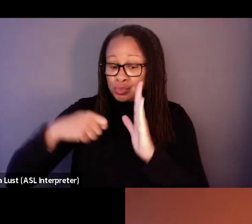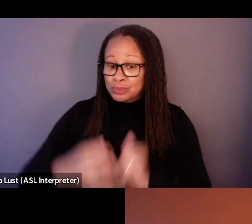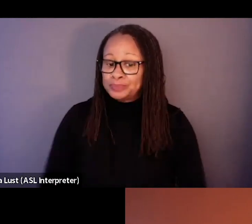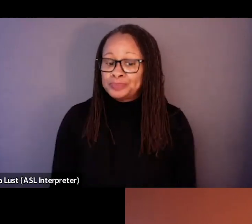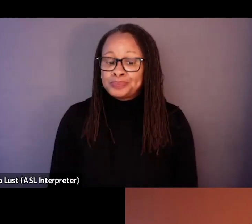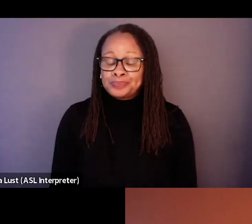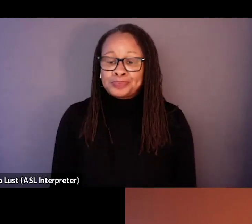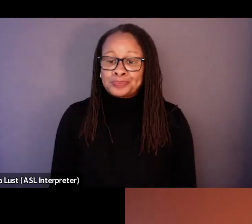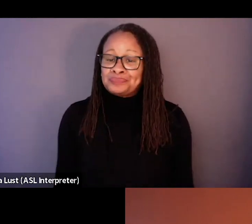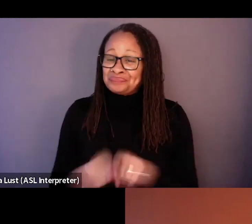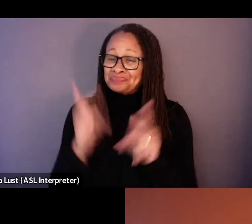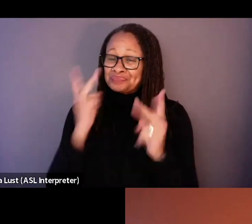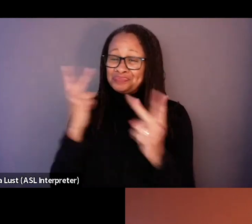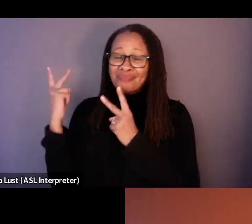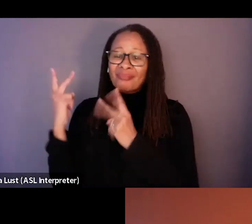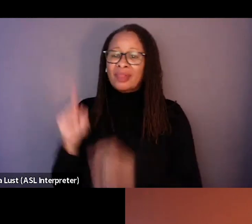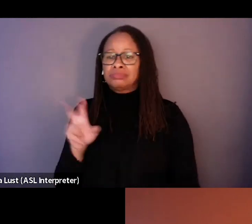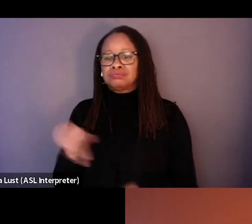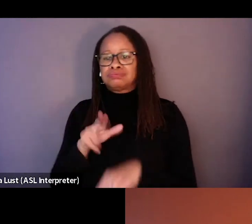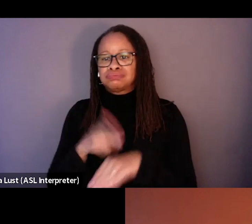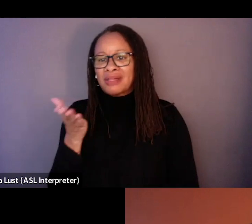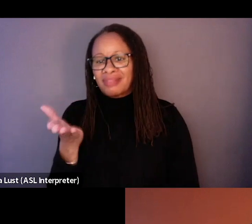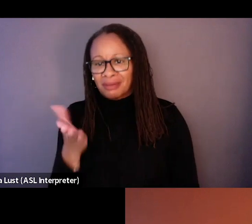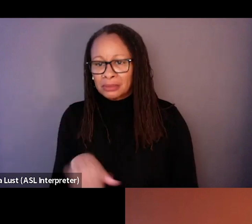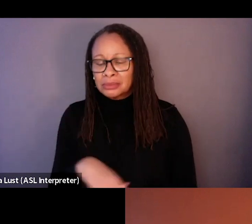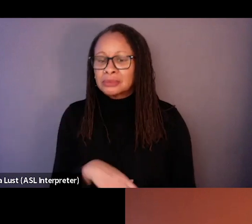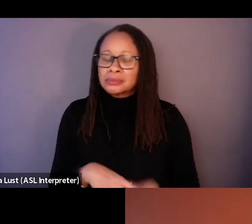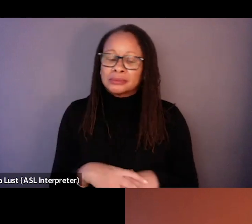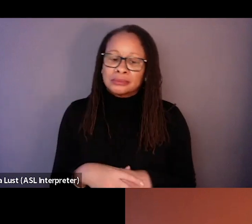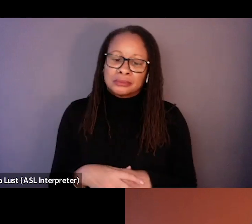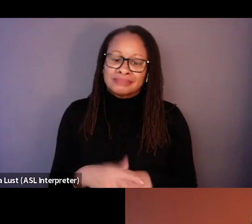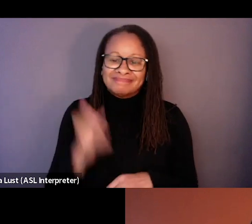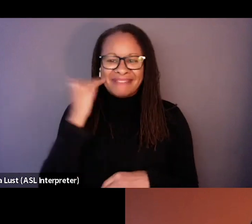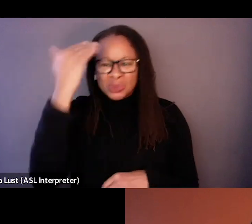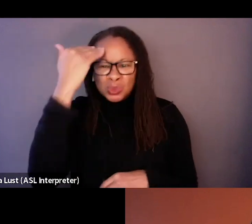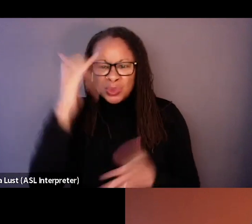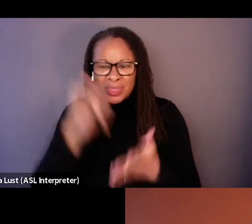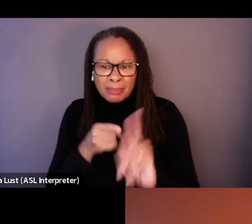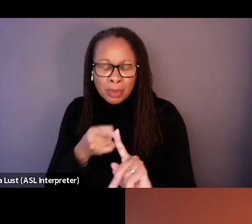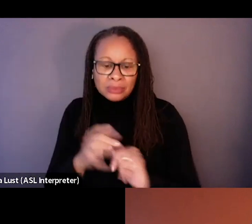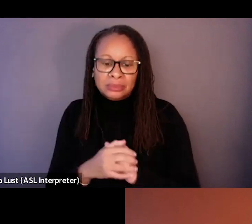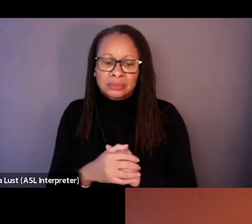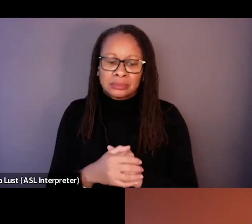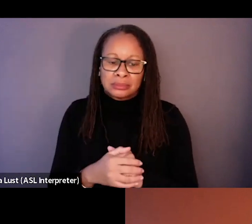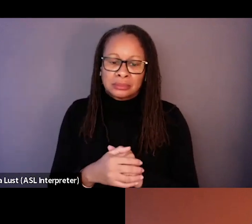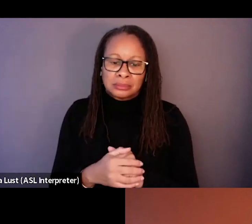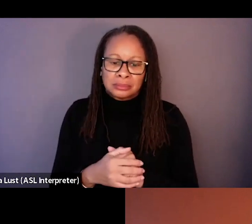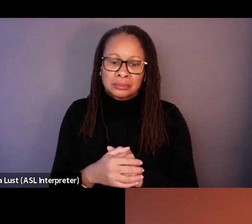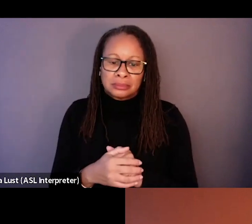I mean, looking back, of course, uh, it was there, but, um, not, you know, if I knew, um, if I knew that, that